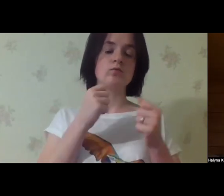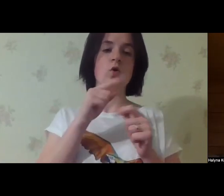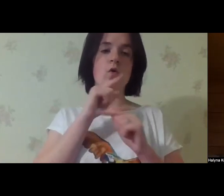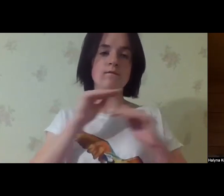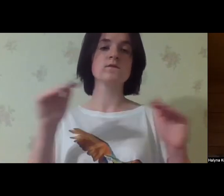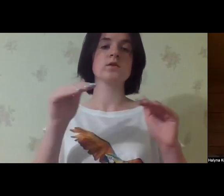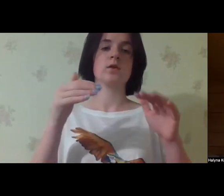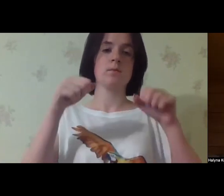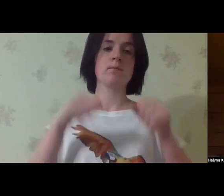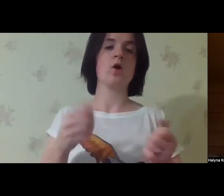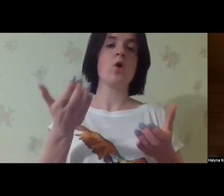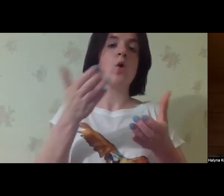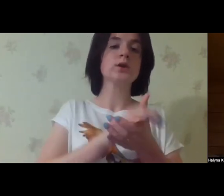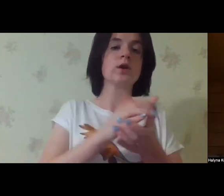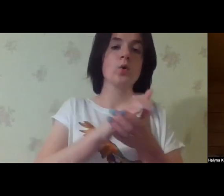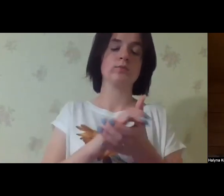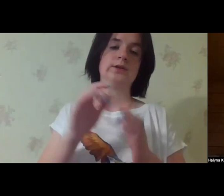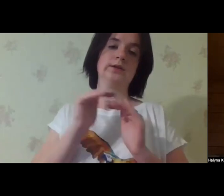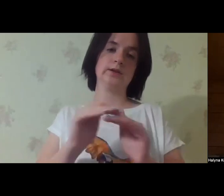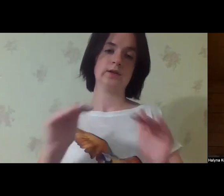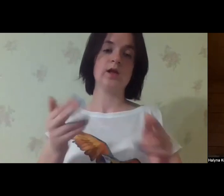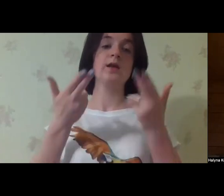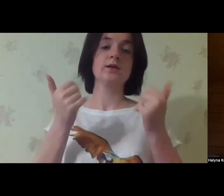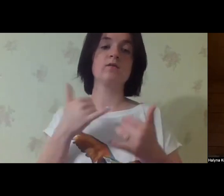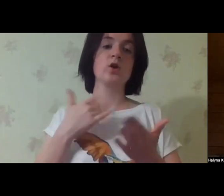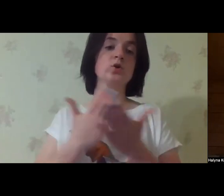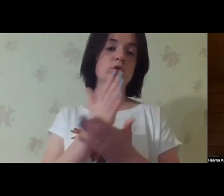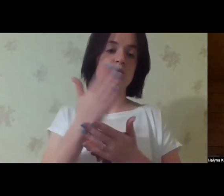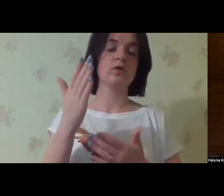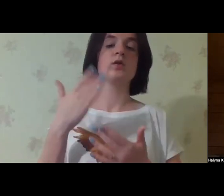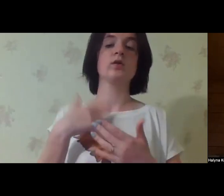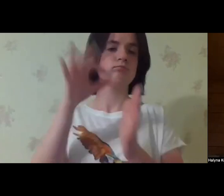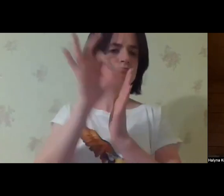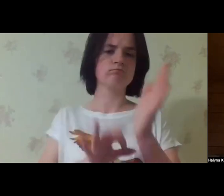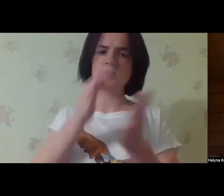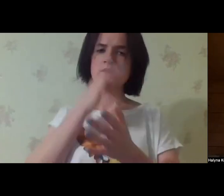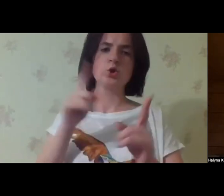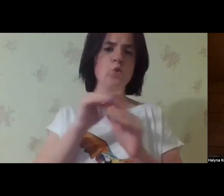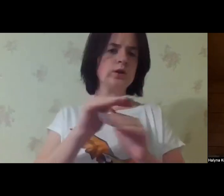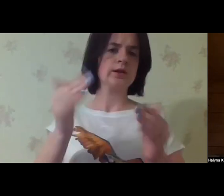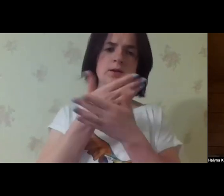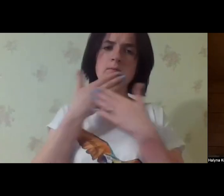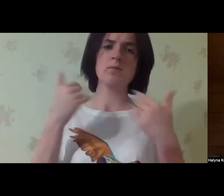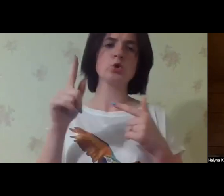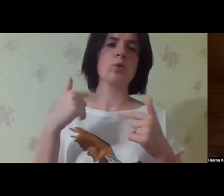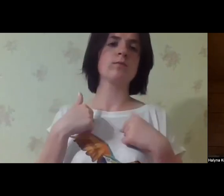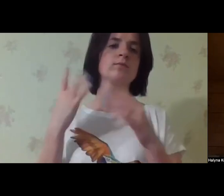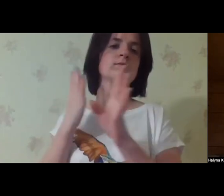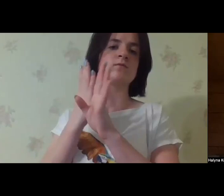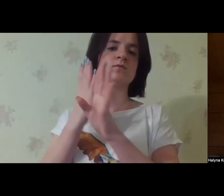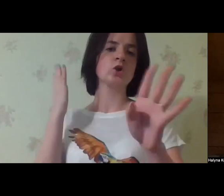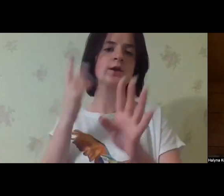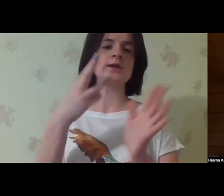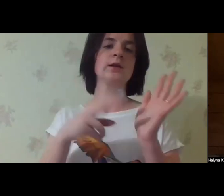to get into the register, and now we have the official right to see around the children. Of course, in Kiev, in the relevant service, they told us that there were